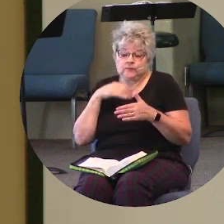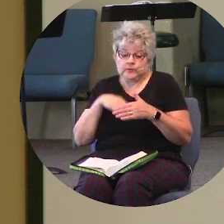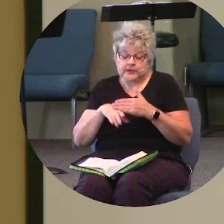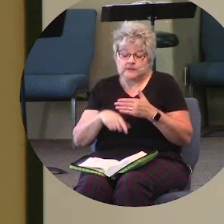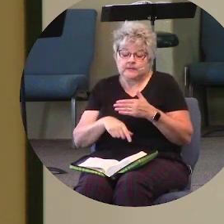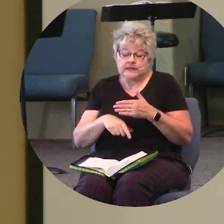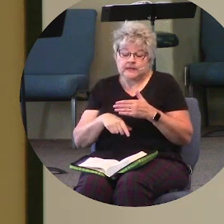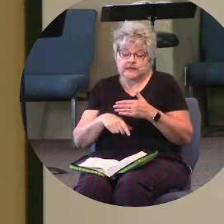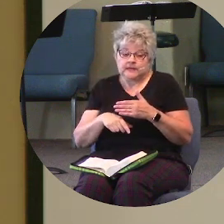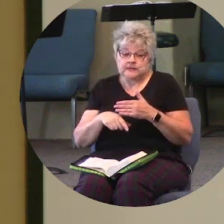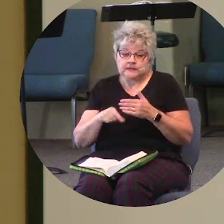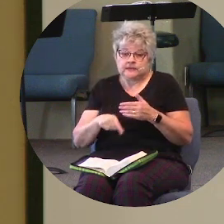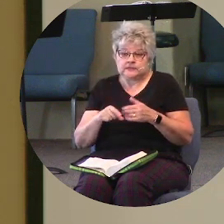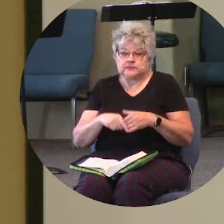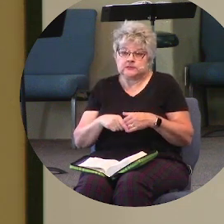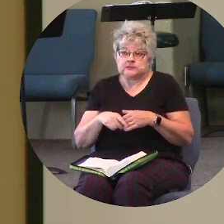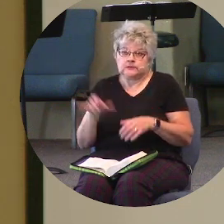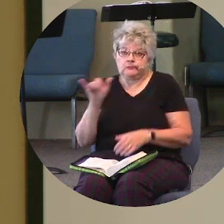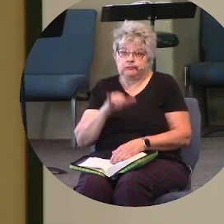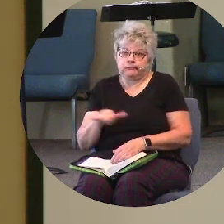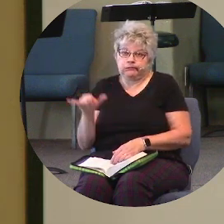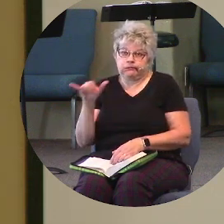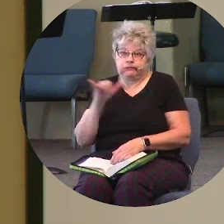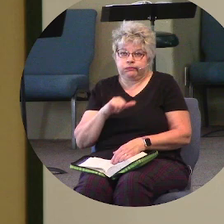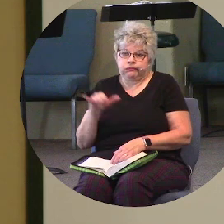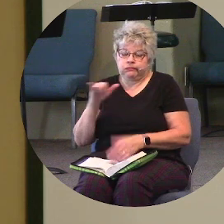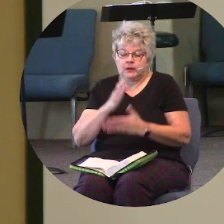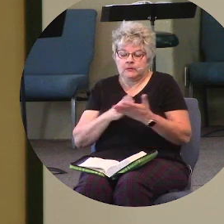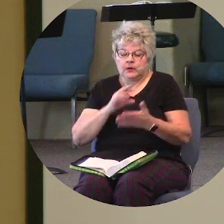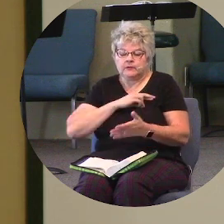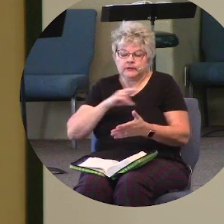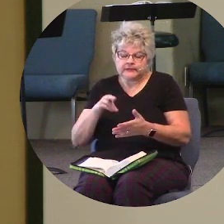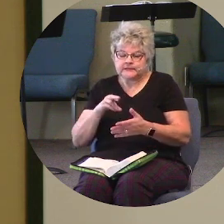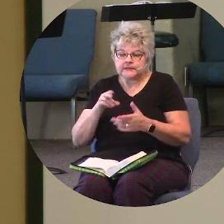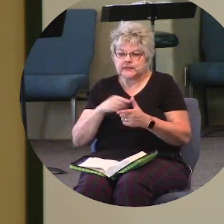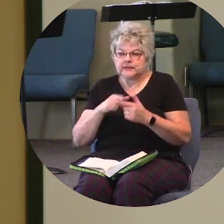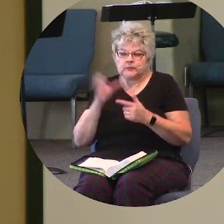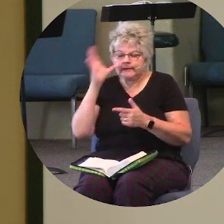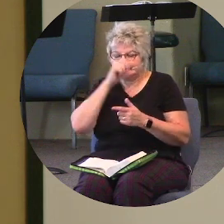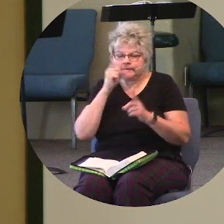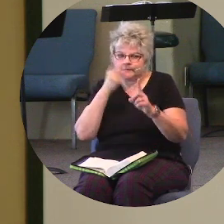being a rote part of the religion, then we've missed the boat.